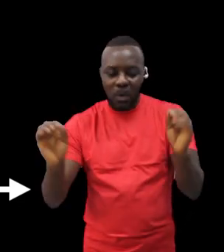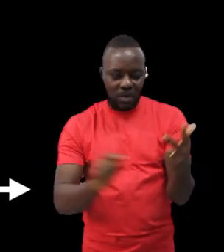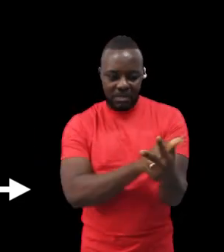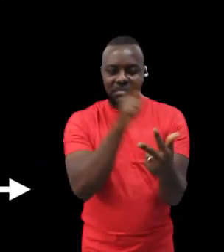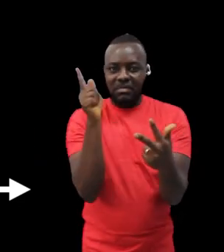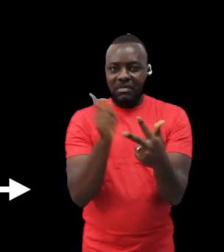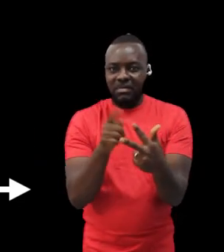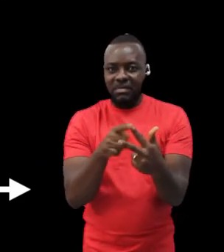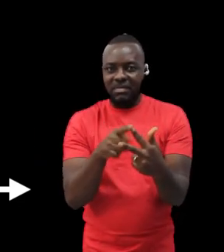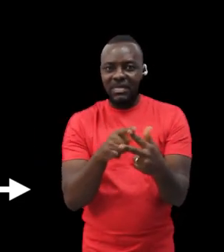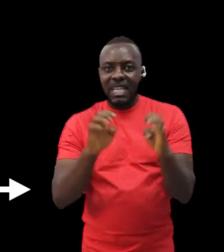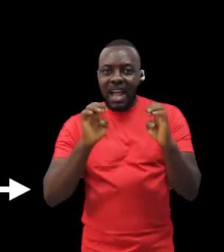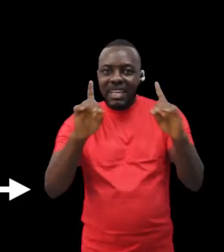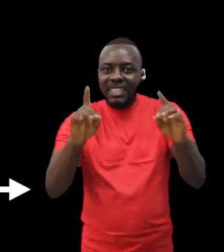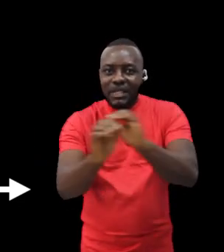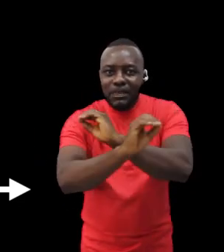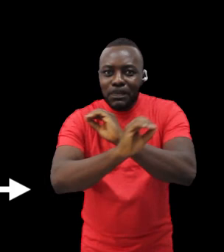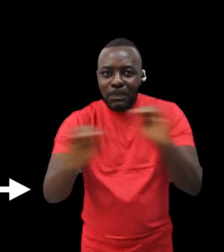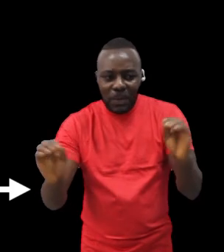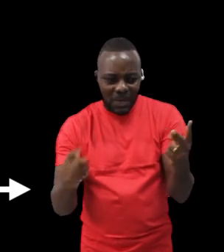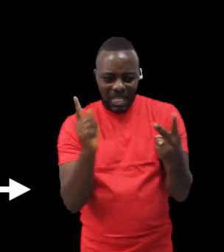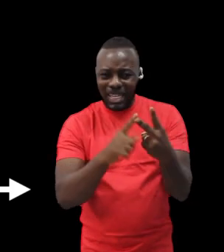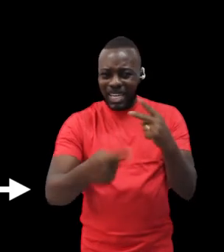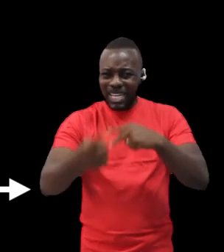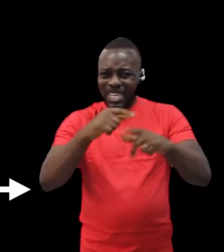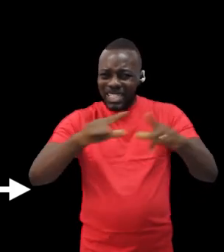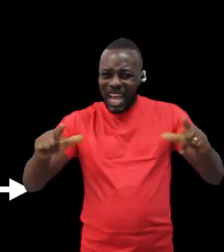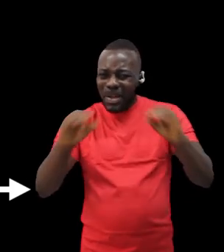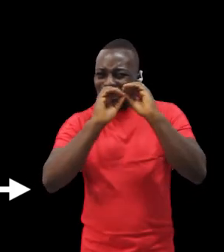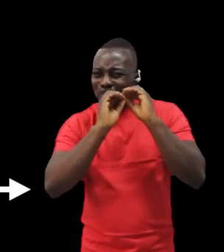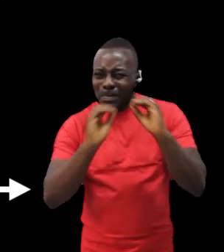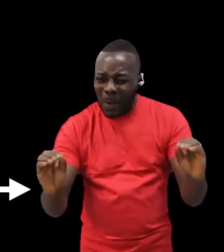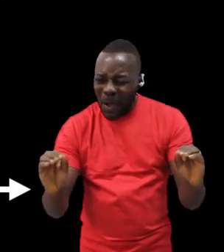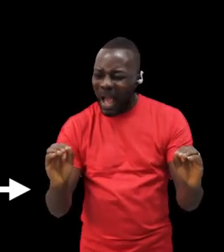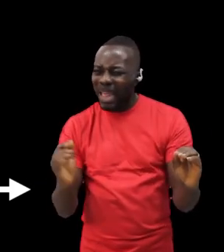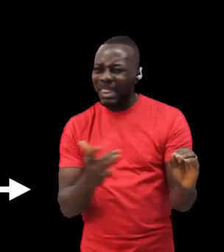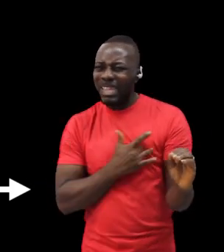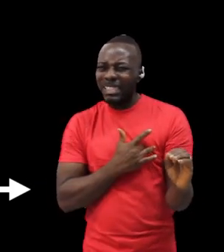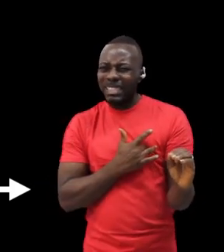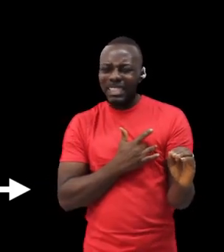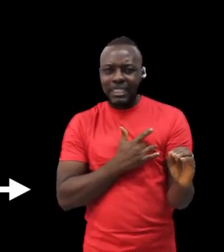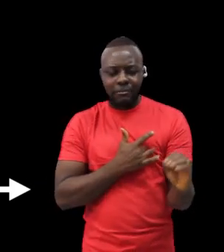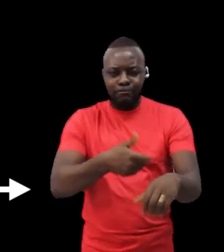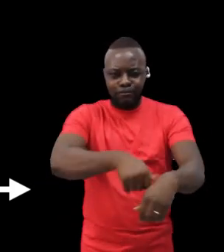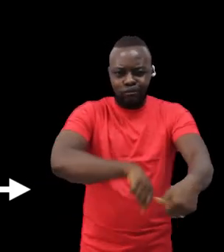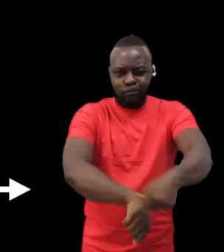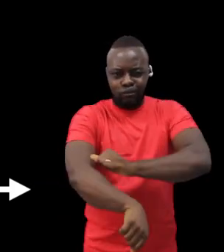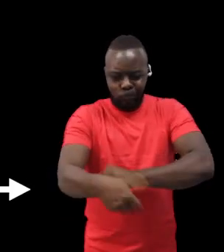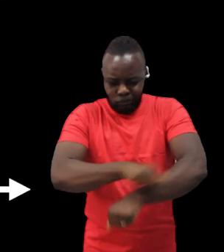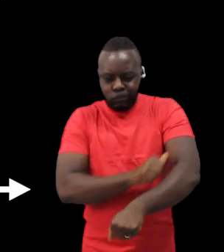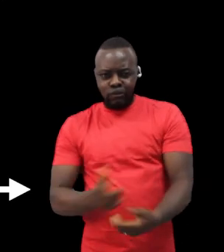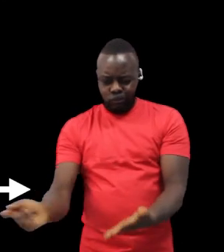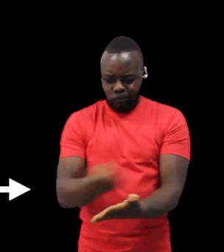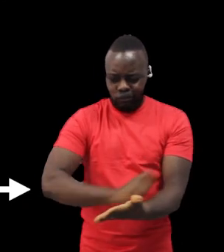of course, sign language to deliver them both. He sprang in action in his first months, drafting and